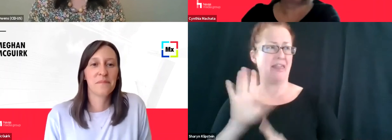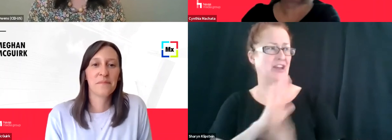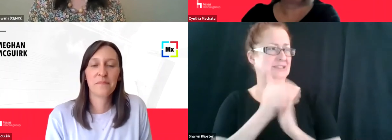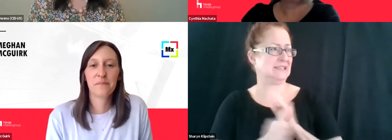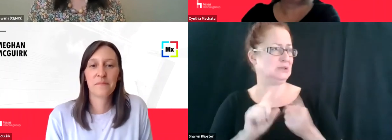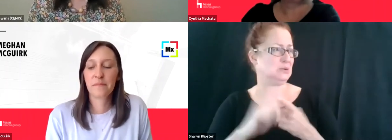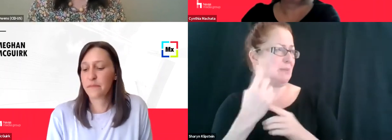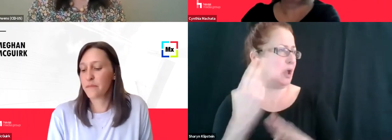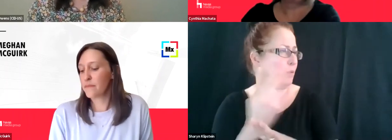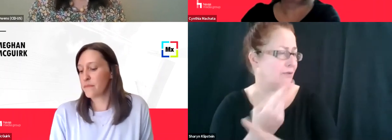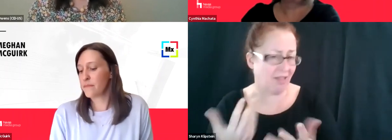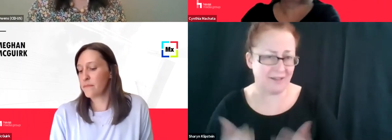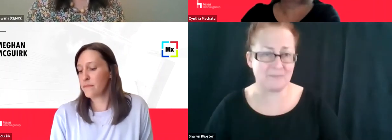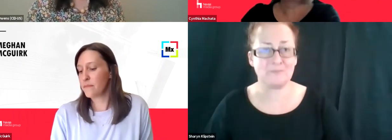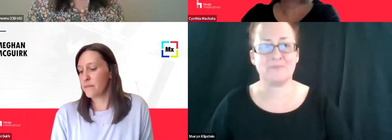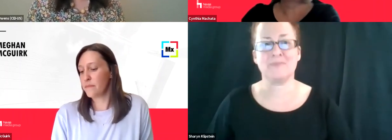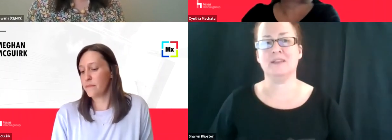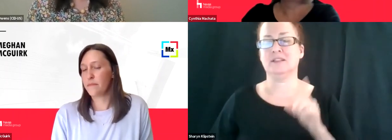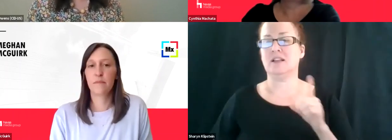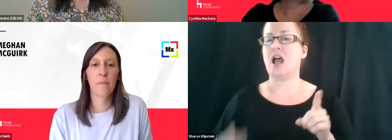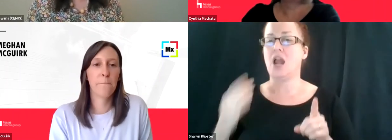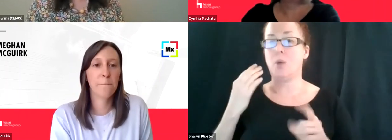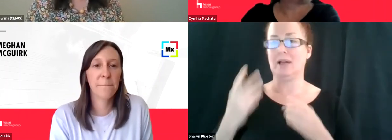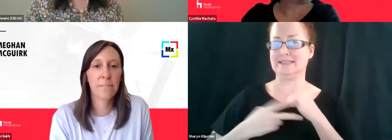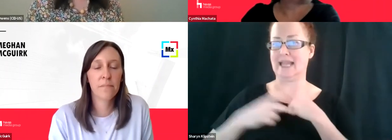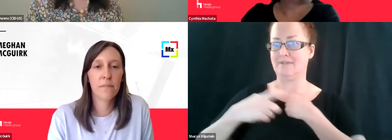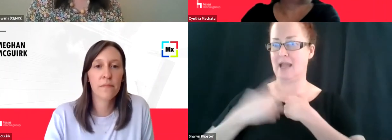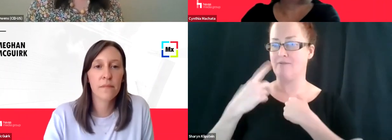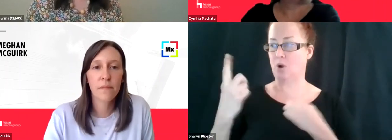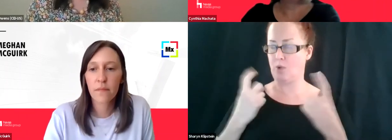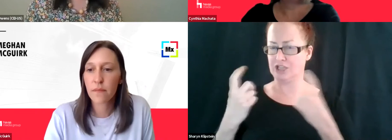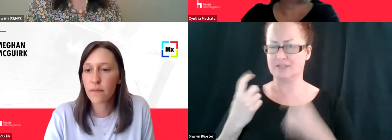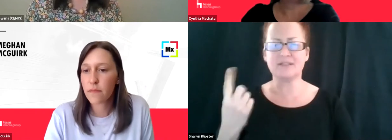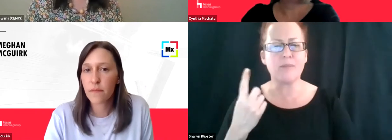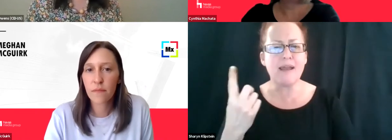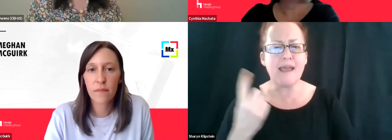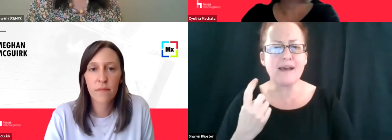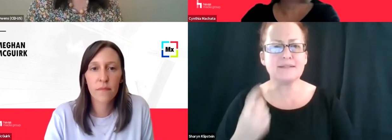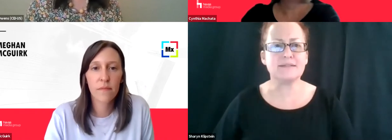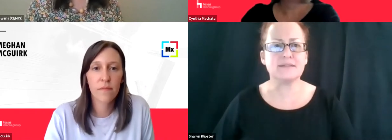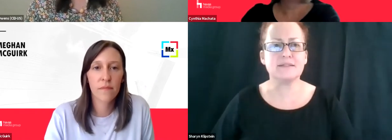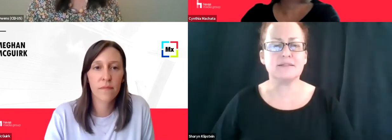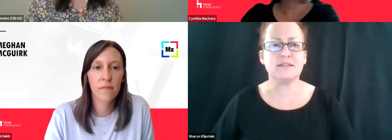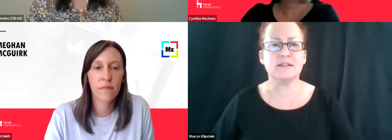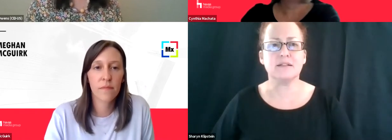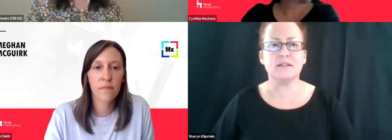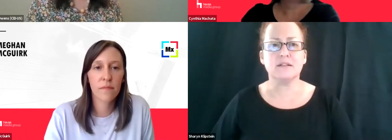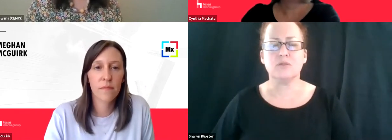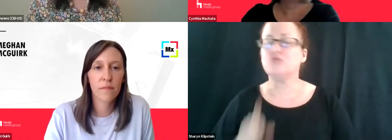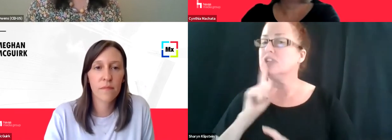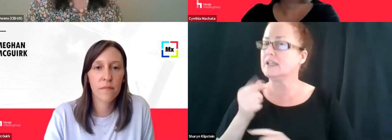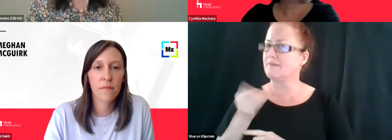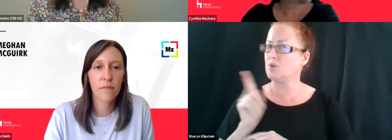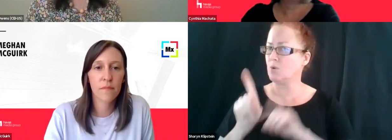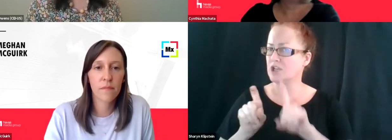exactly. Um, you know, I want to get to some questions here. Uh, there's a question that was submitted here and, um, there was actually a couple and